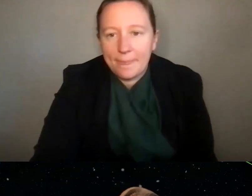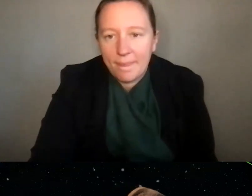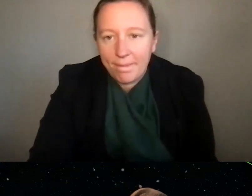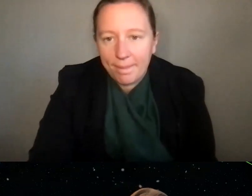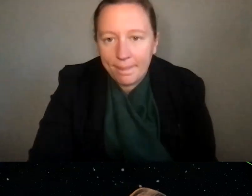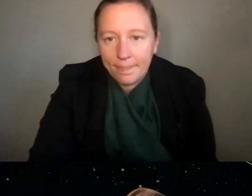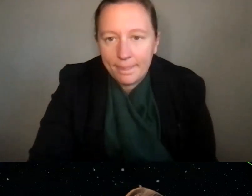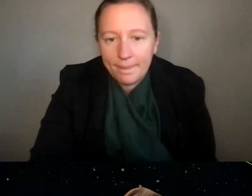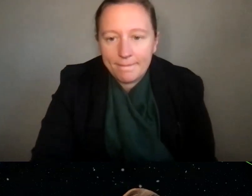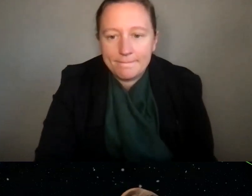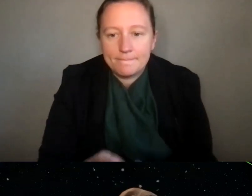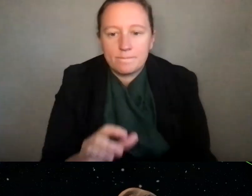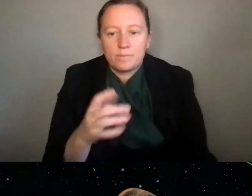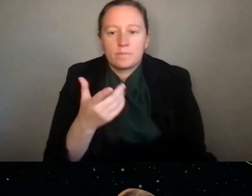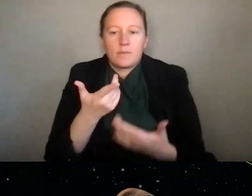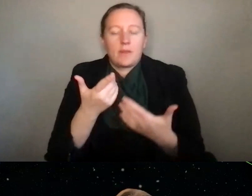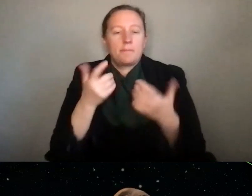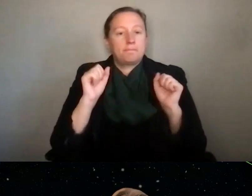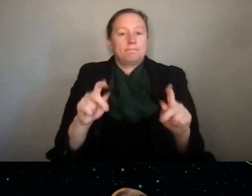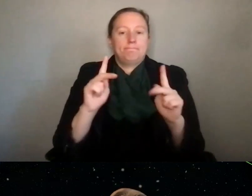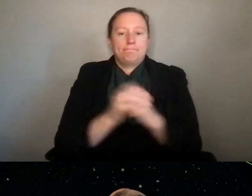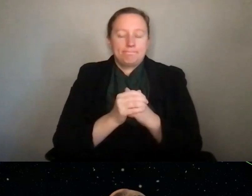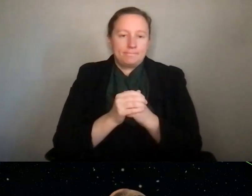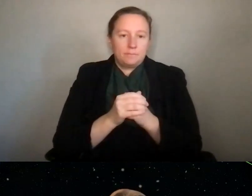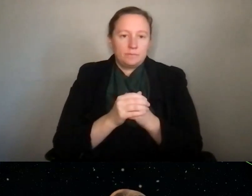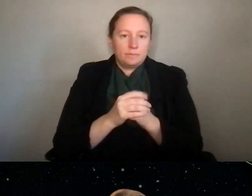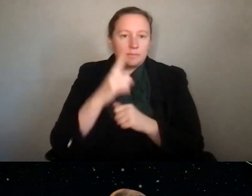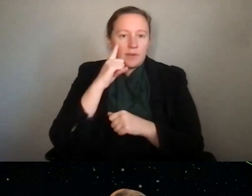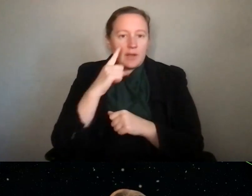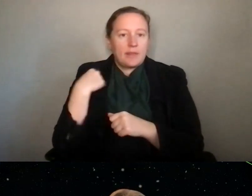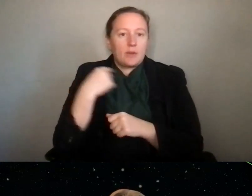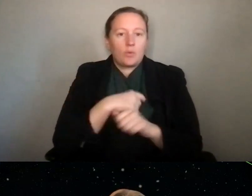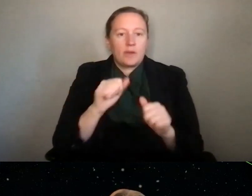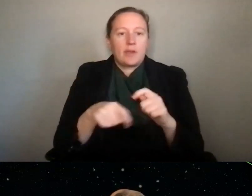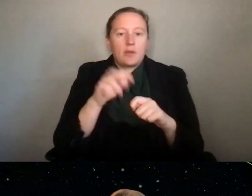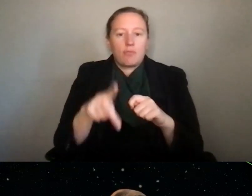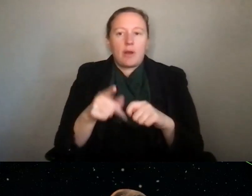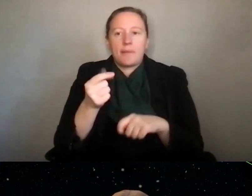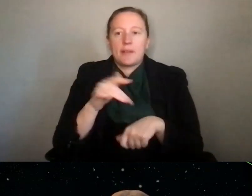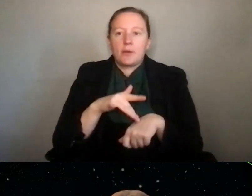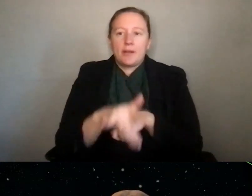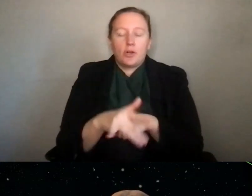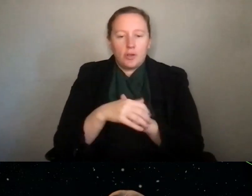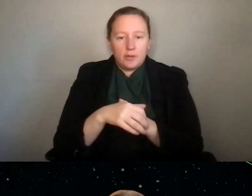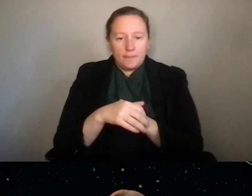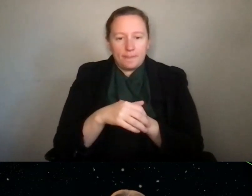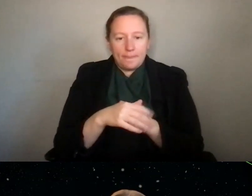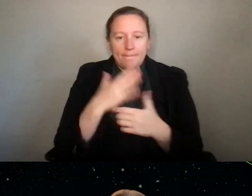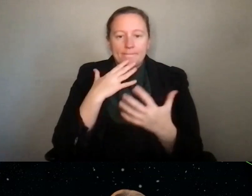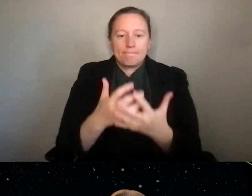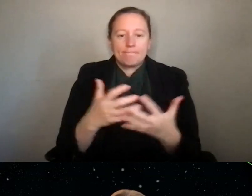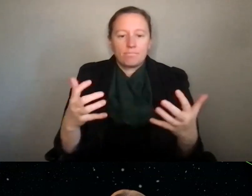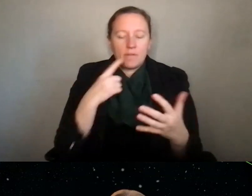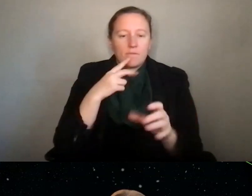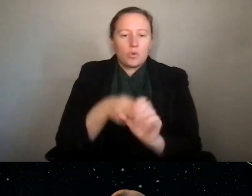Okay. Well, with that, I think that we can wrap up a little bit early. So thank you so